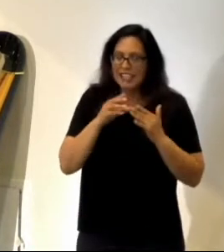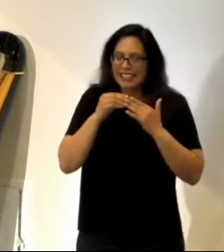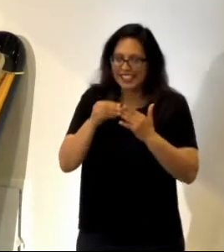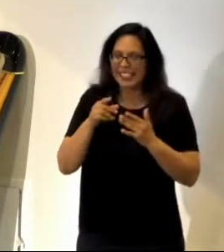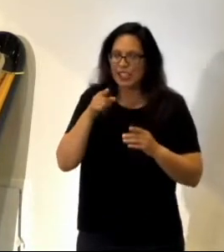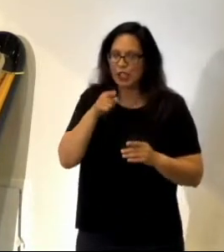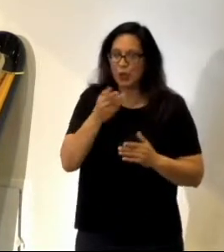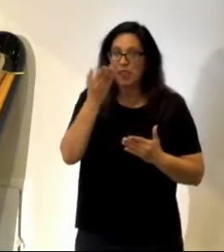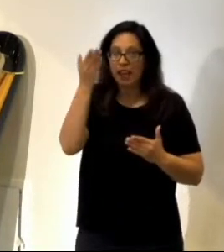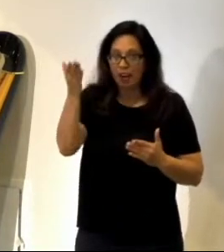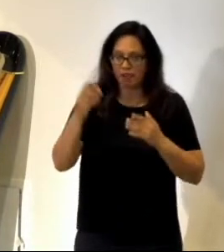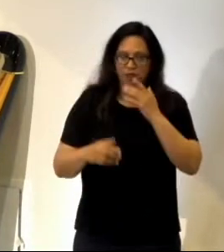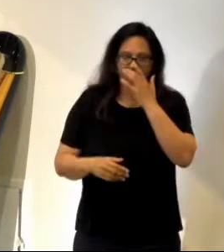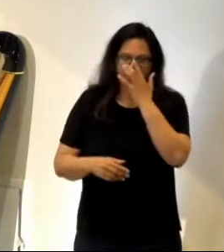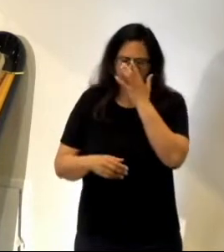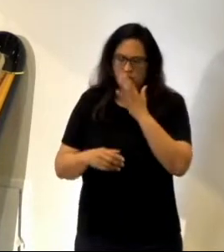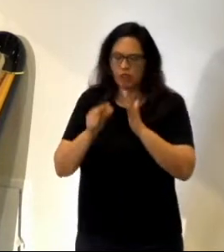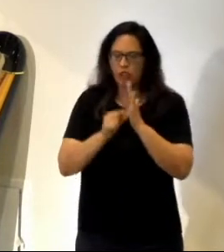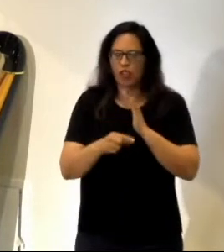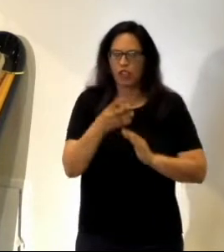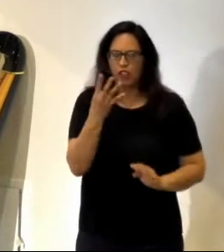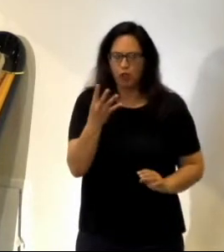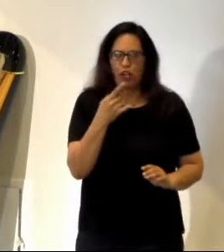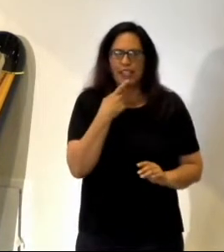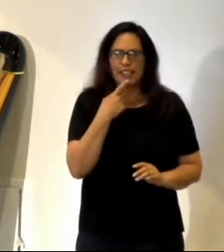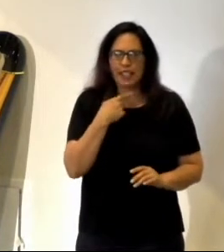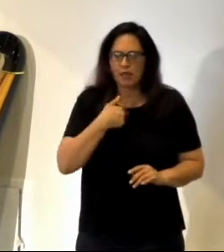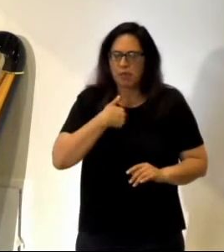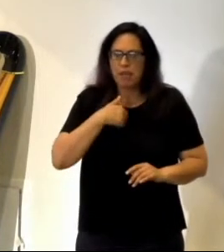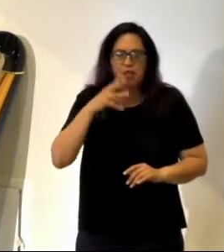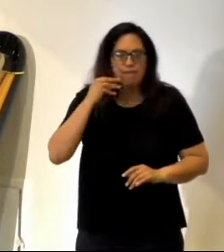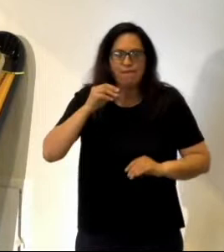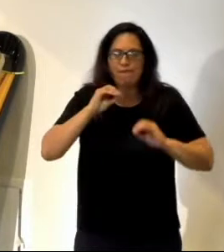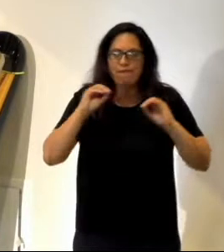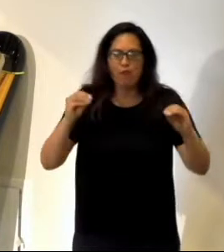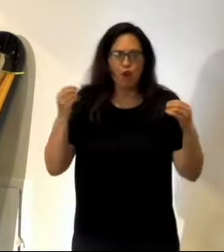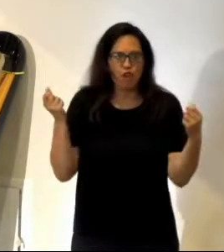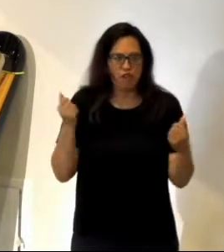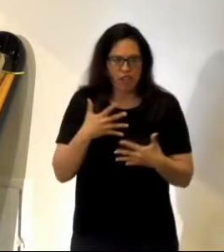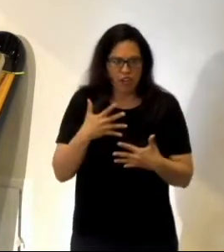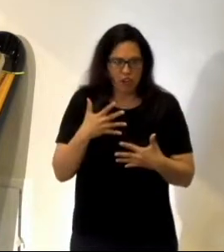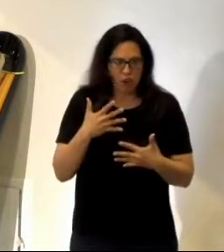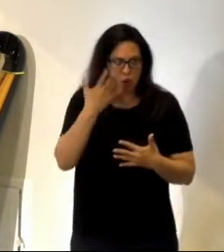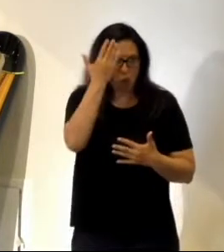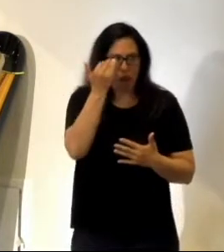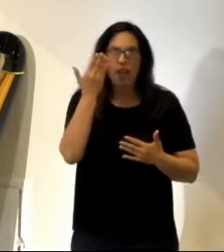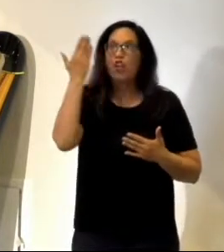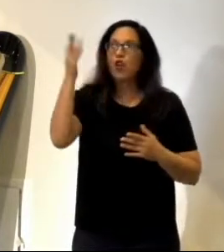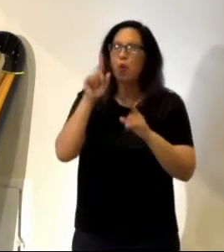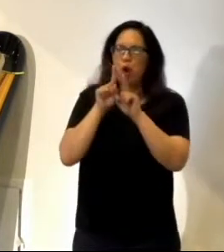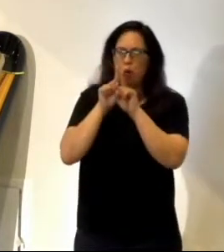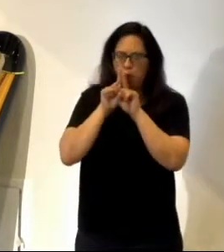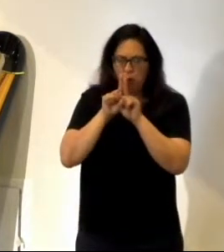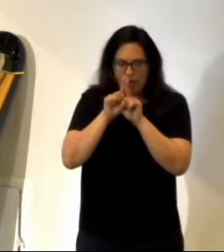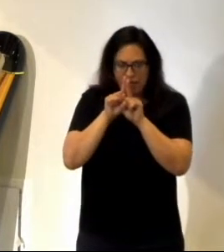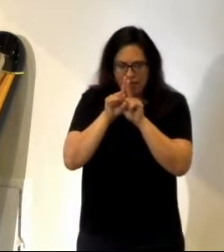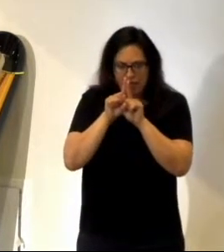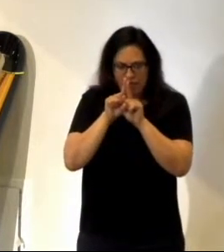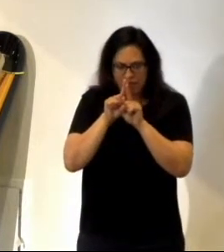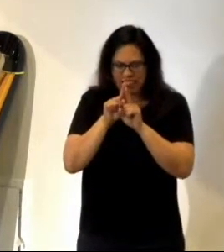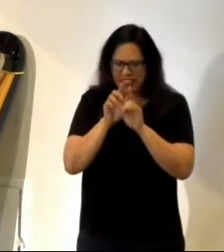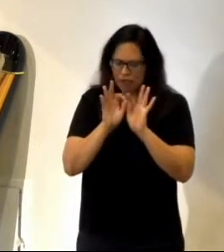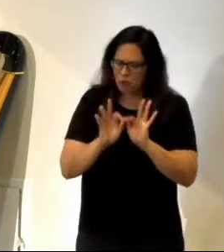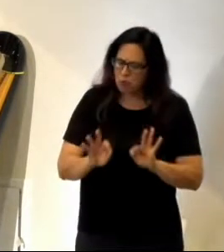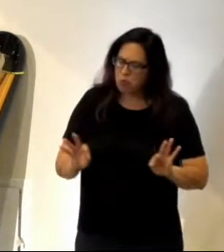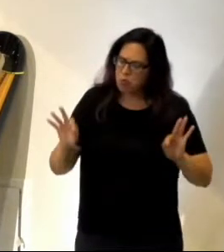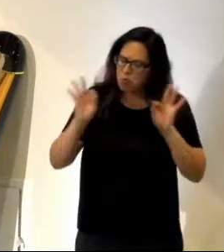it says, I have no fear, for you are with me. That's a very important phrase.